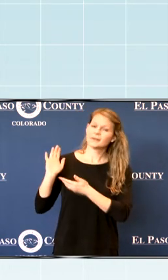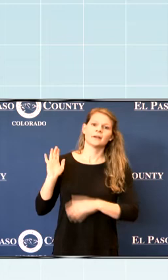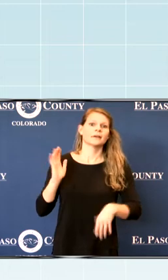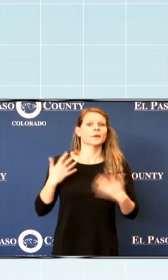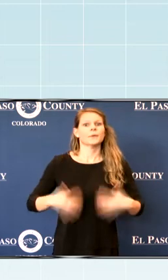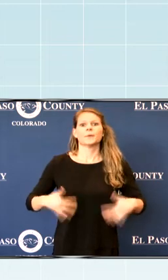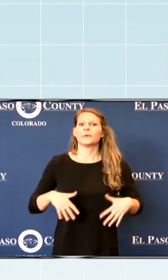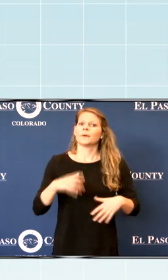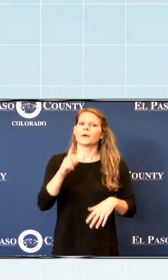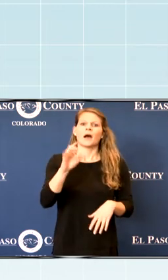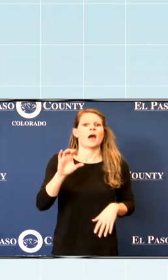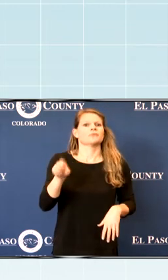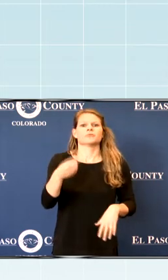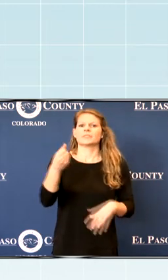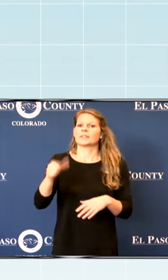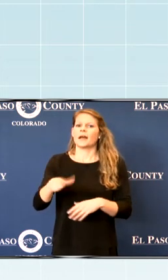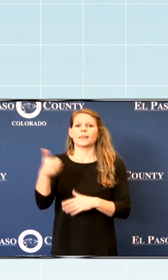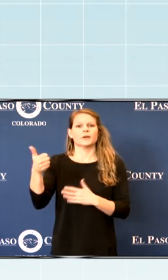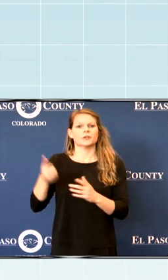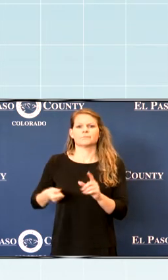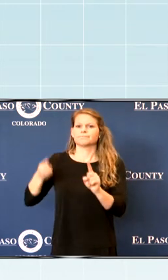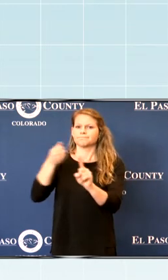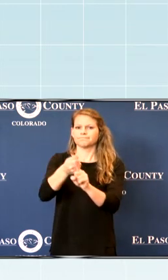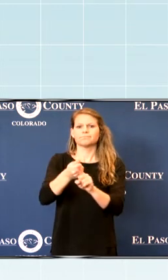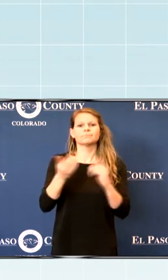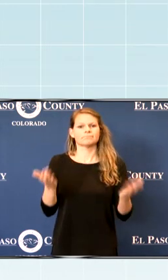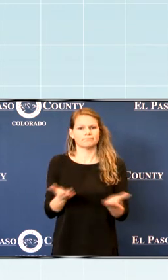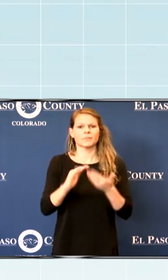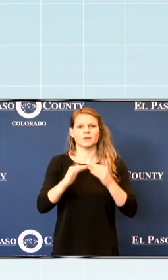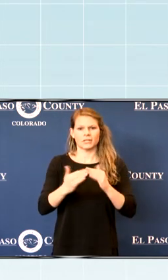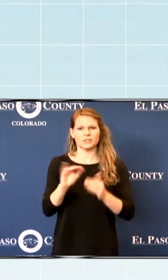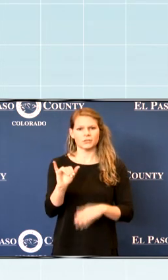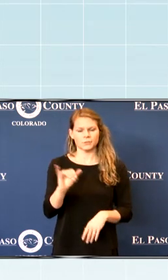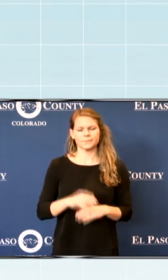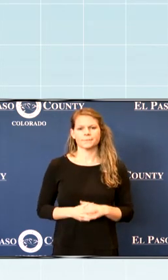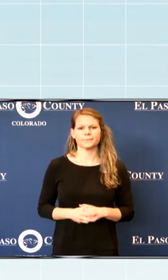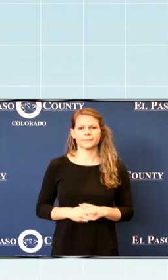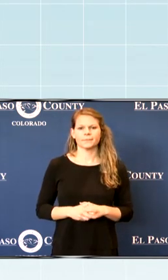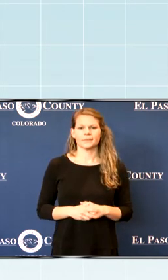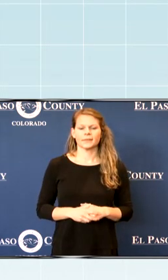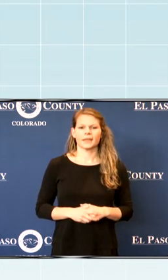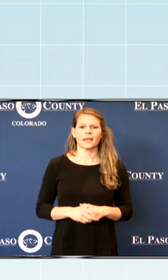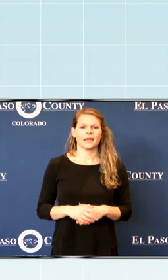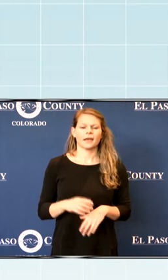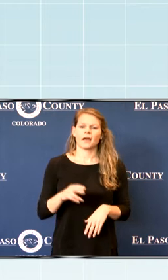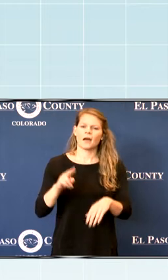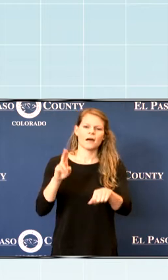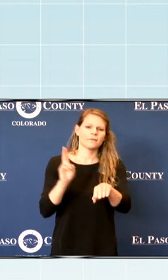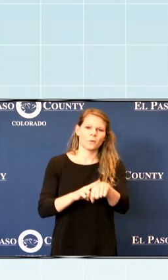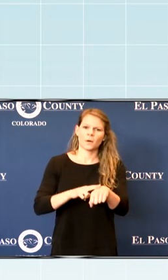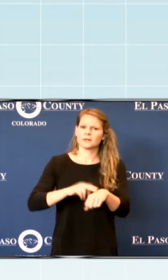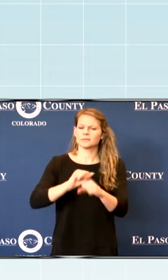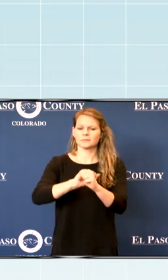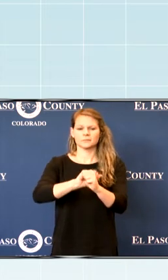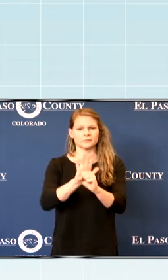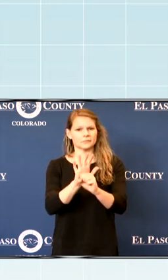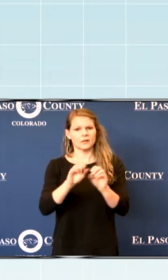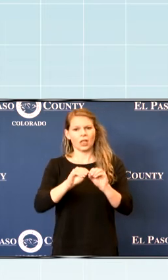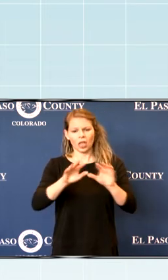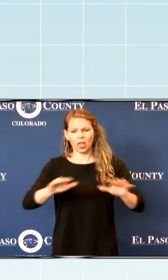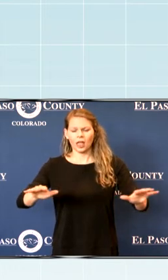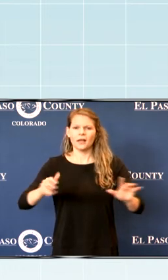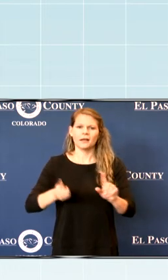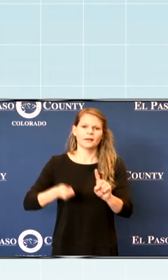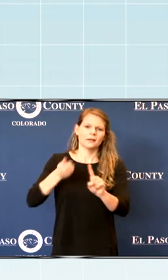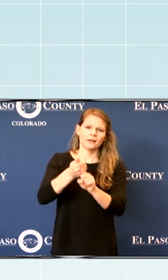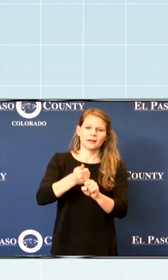hundreds of others that will be impacted in our community. There's no doubt the pandemic has affected families, individuals,